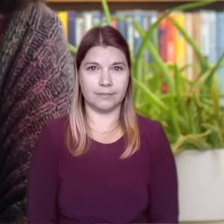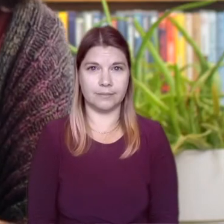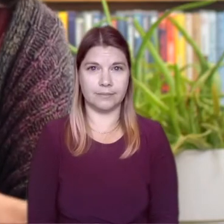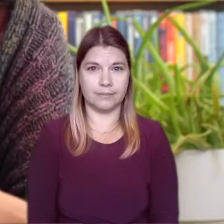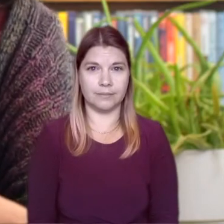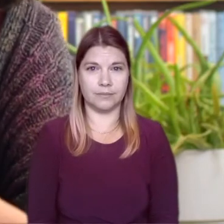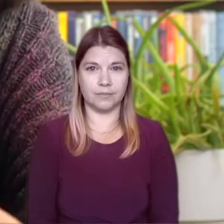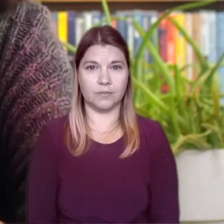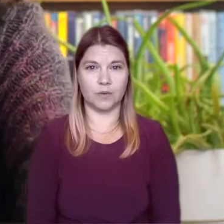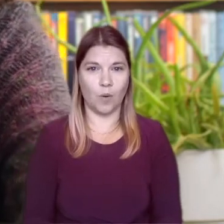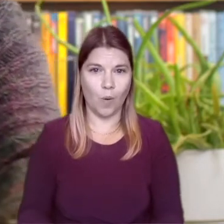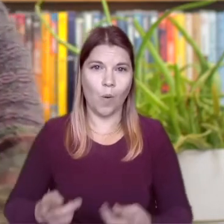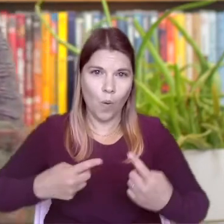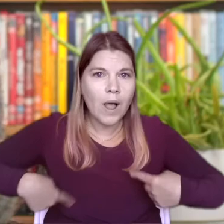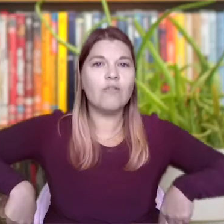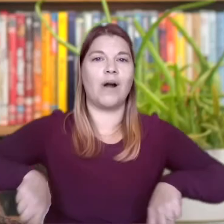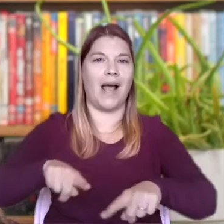And all around you.